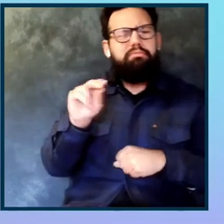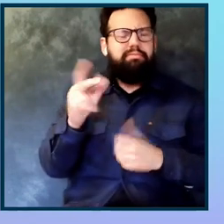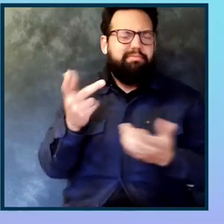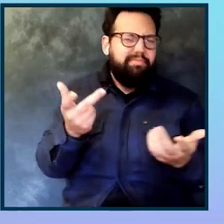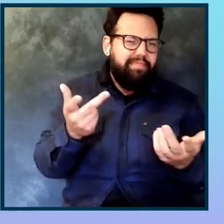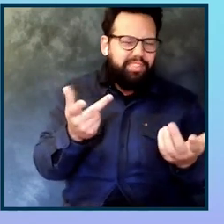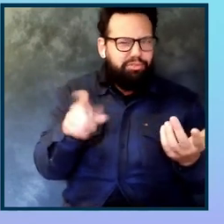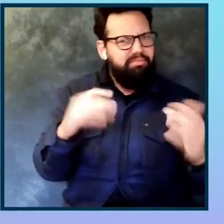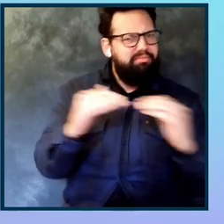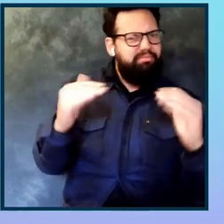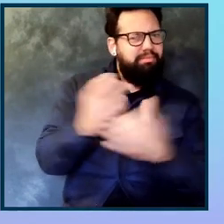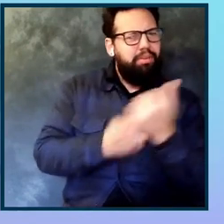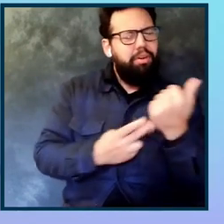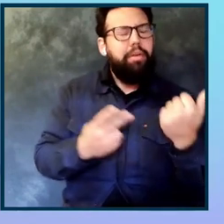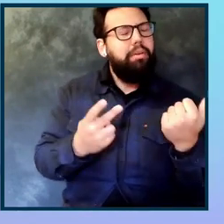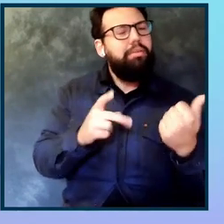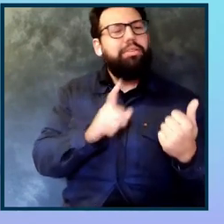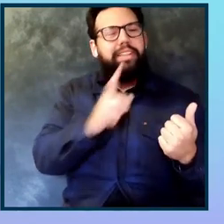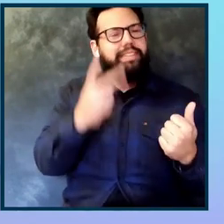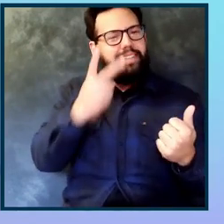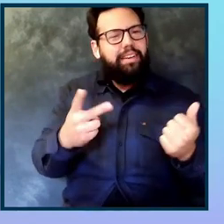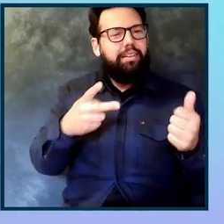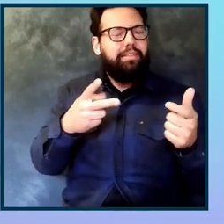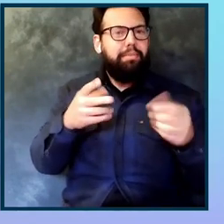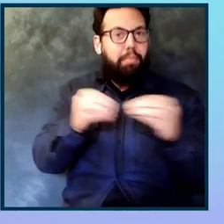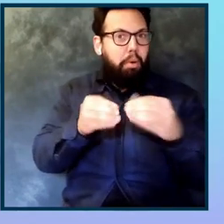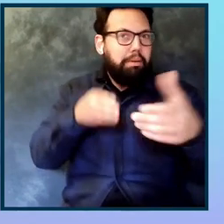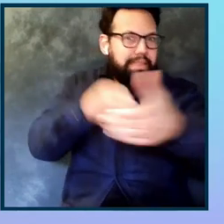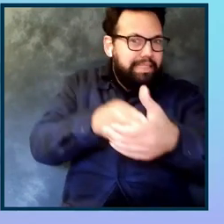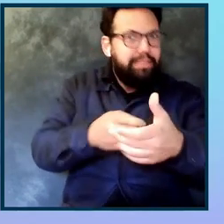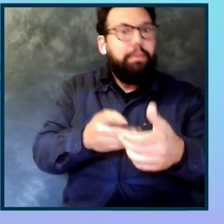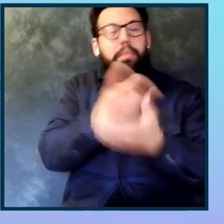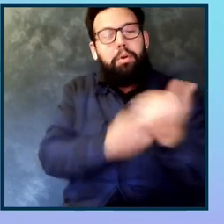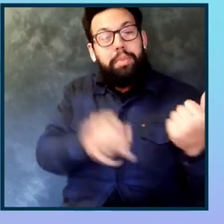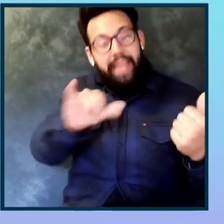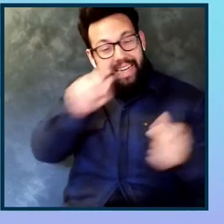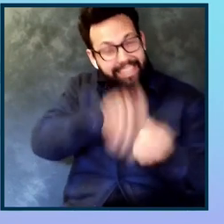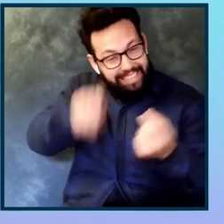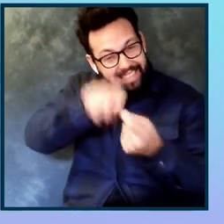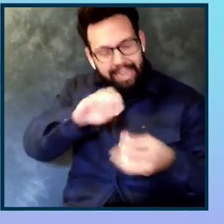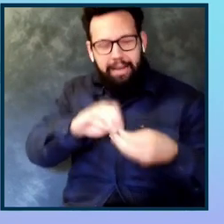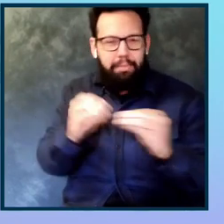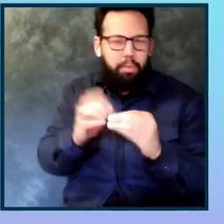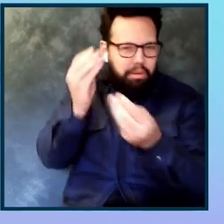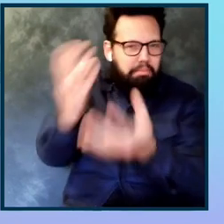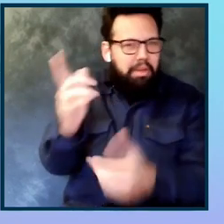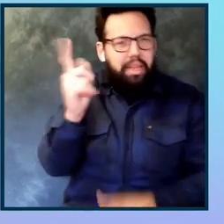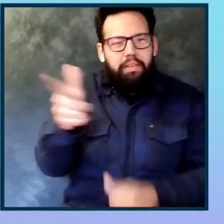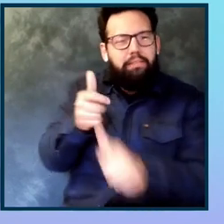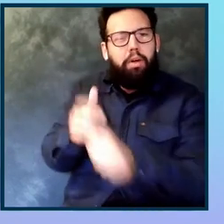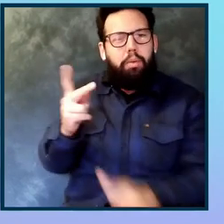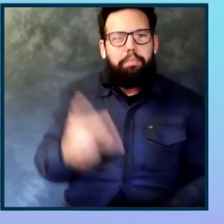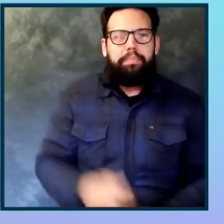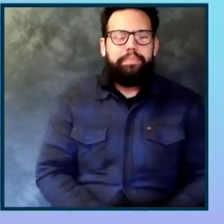including both. Definitely. And we'll get you the exact number though. Yep, we can follow up. Yeah. All